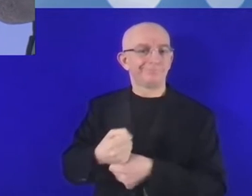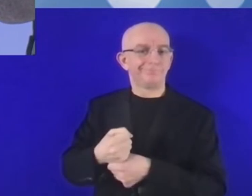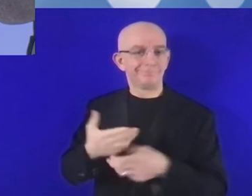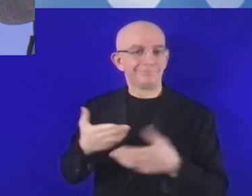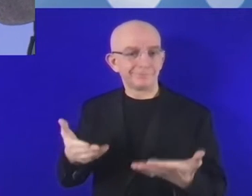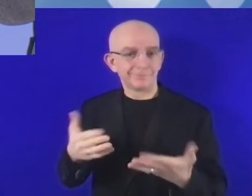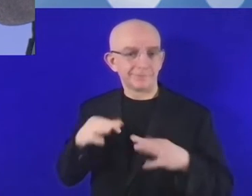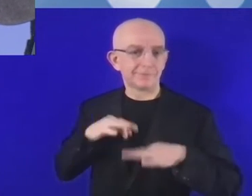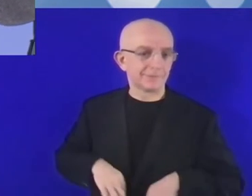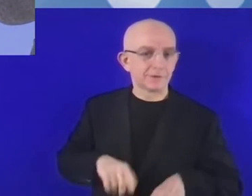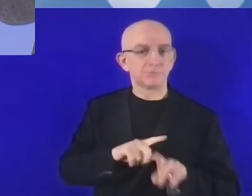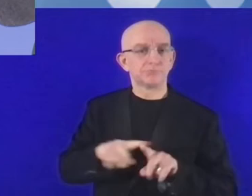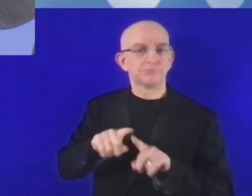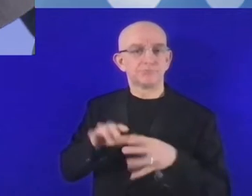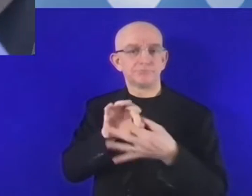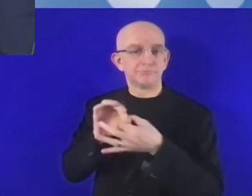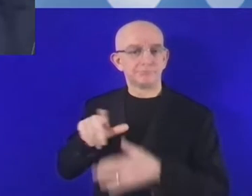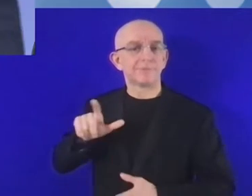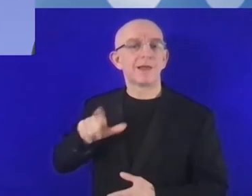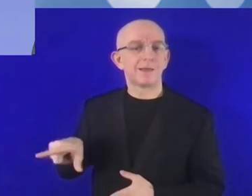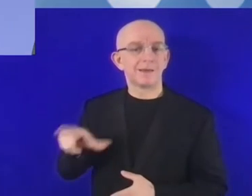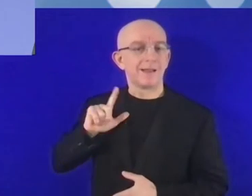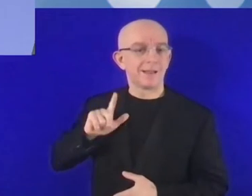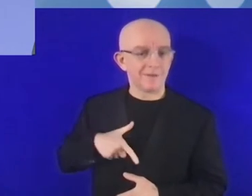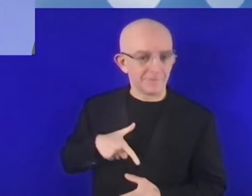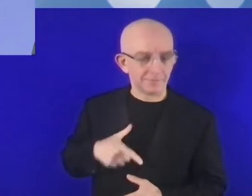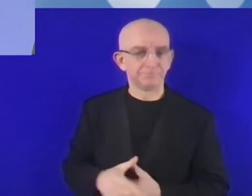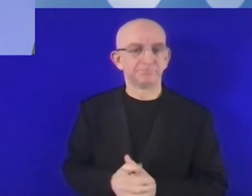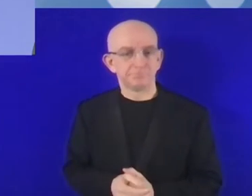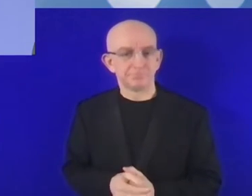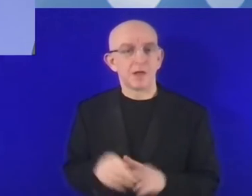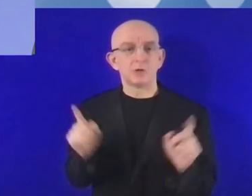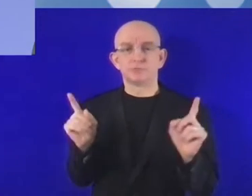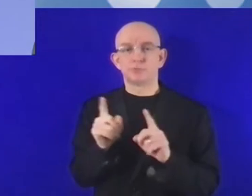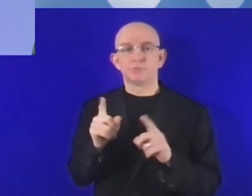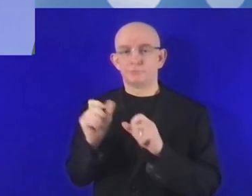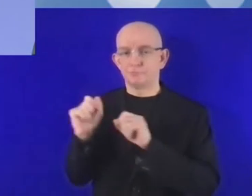Prime Minister, Russian Federation, the 2025 host country.